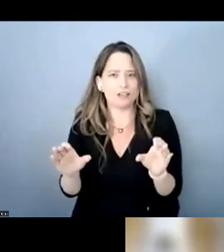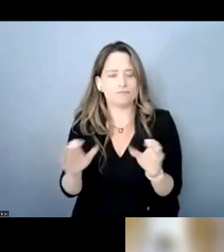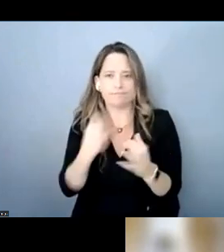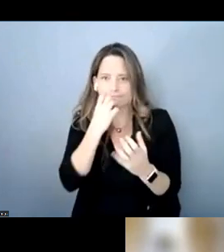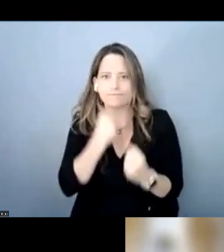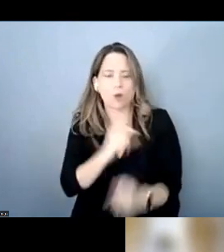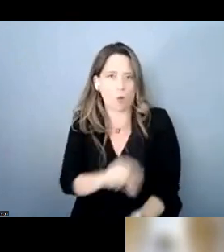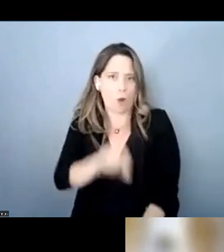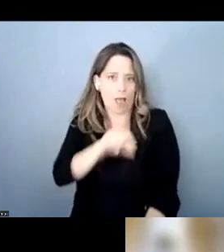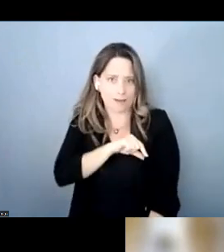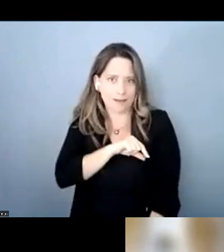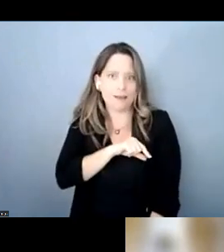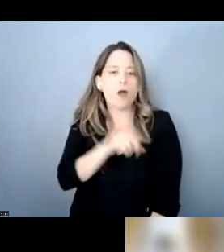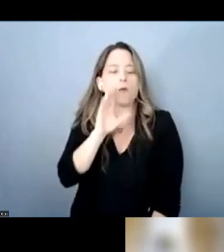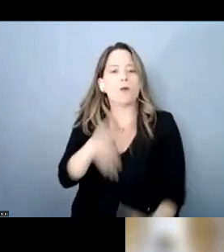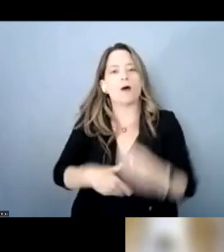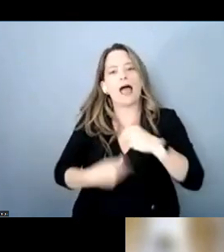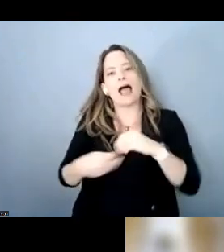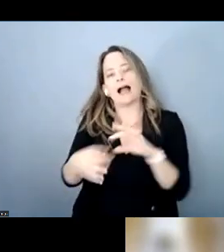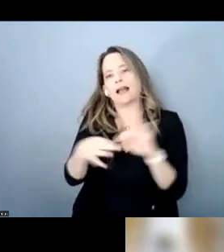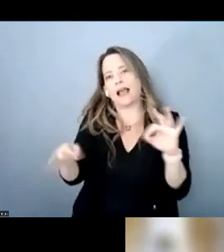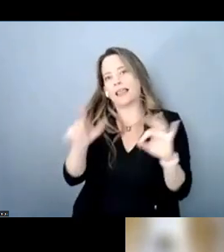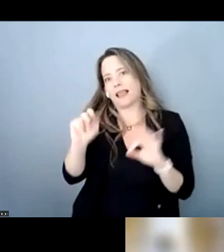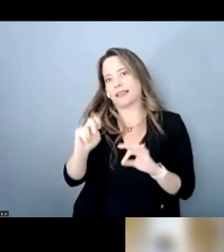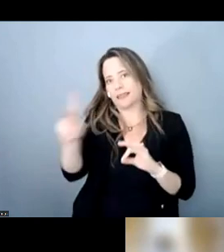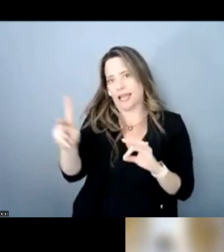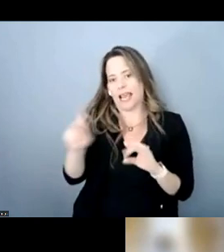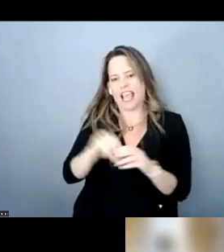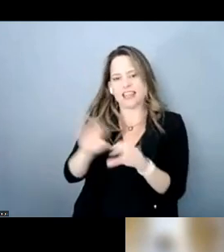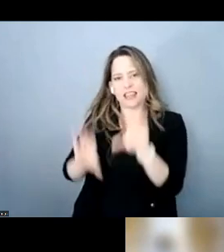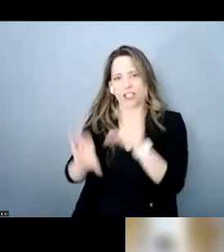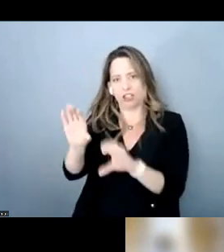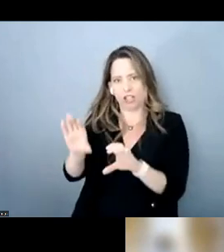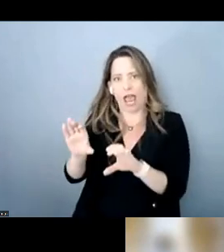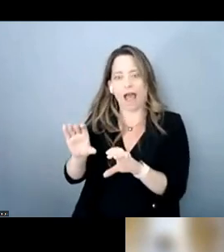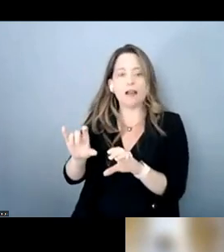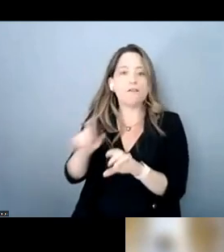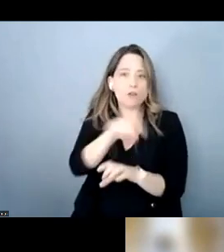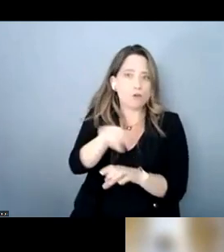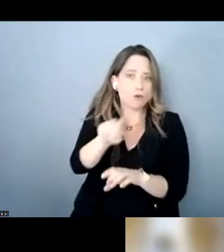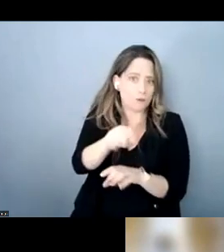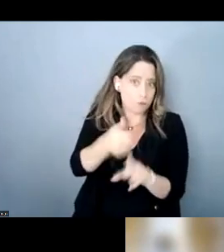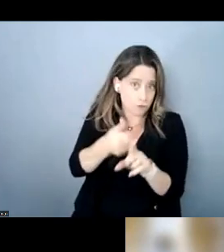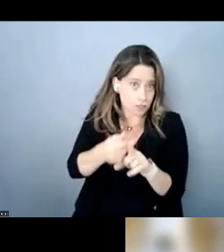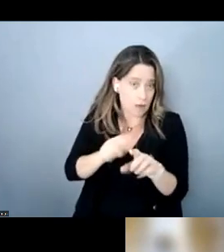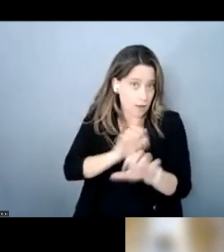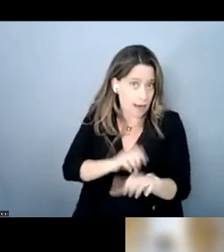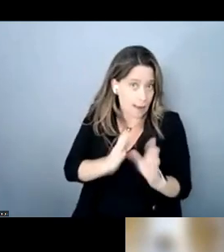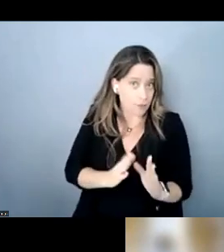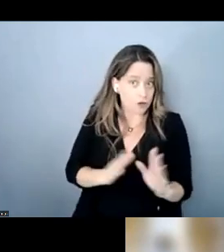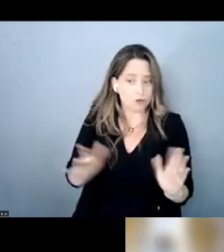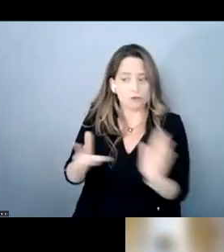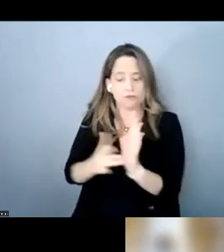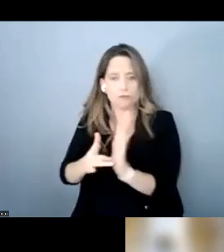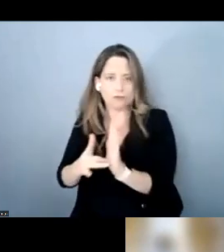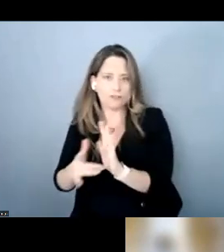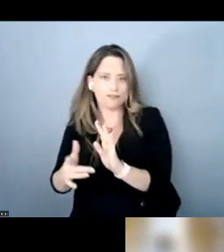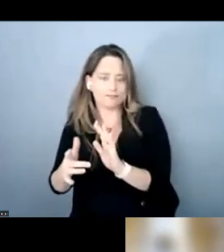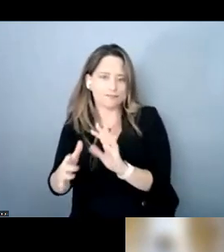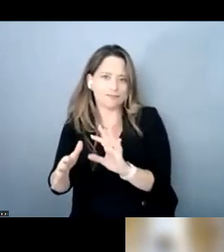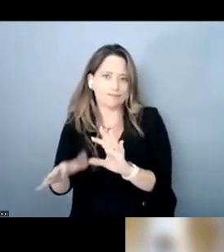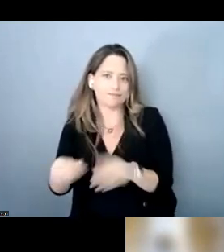to that in the chat as well for those captioners who are joining us today uh also